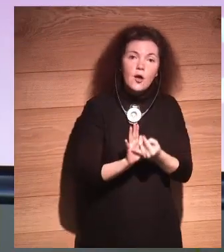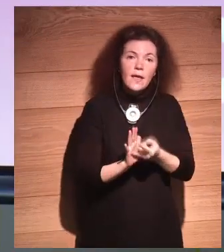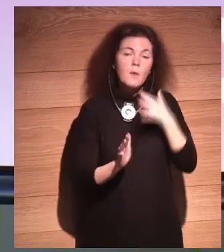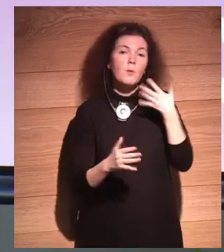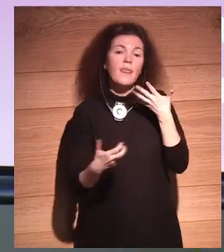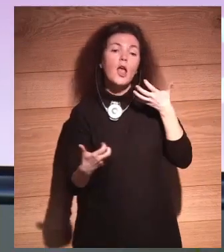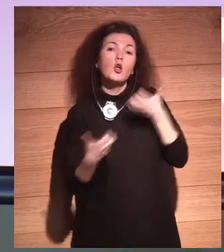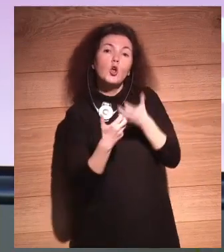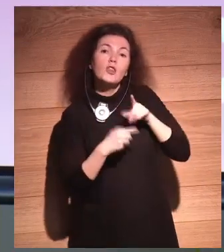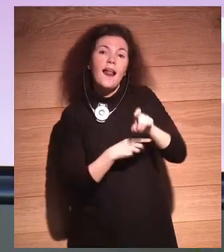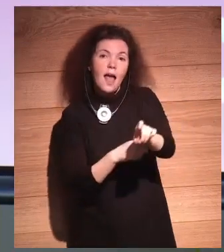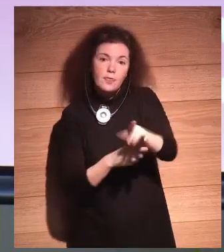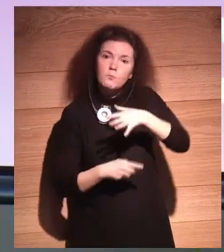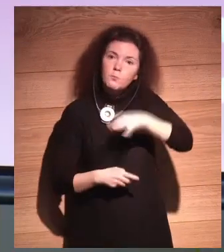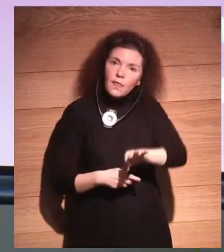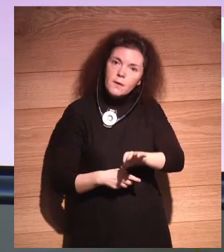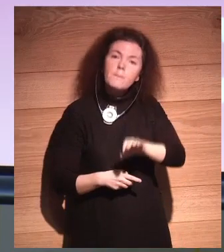can build a super soldier.